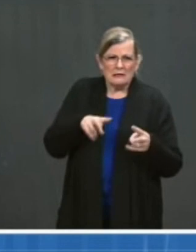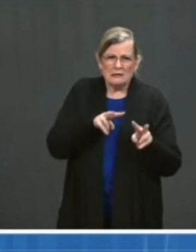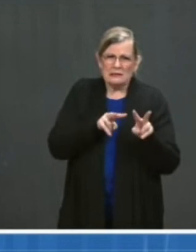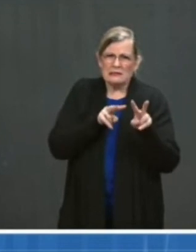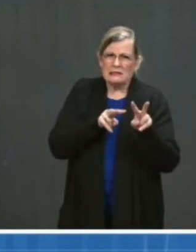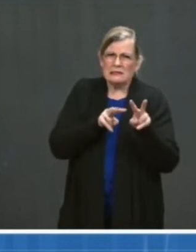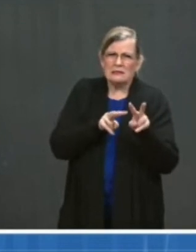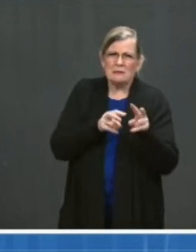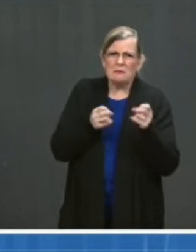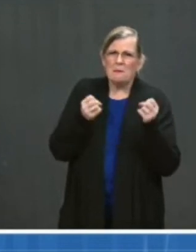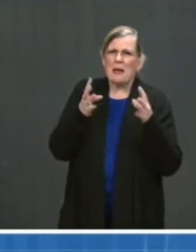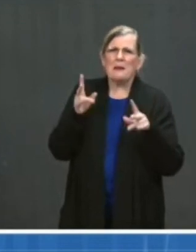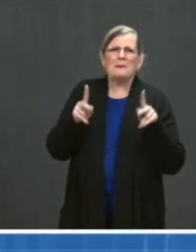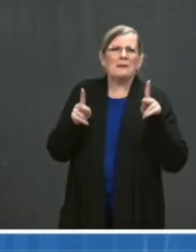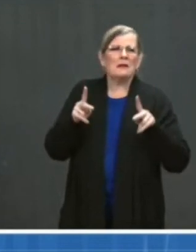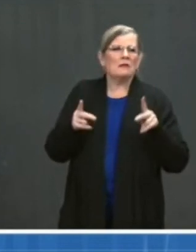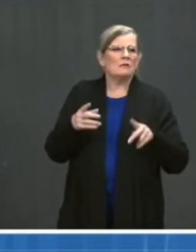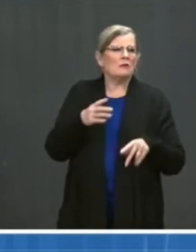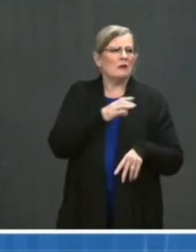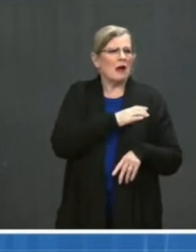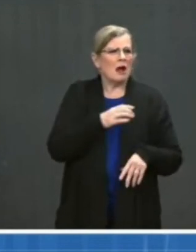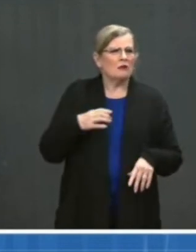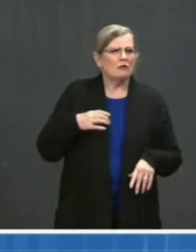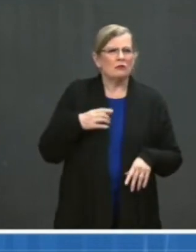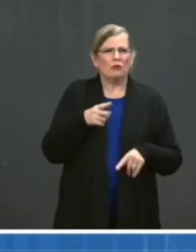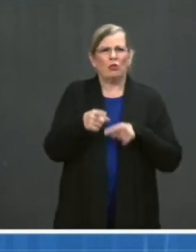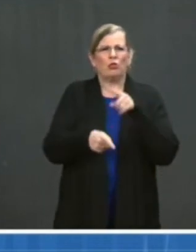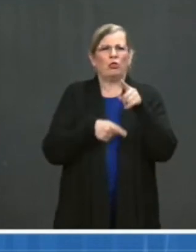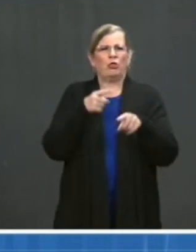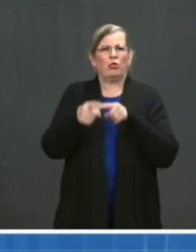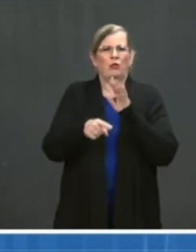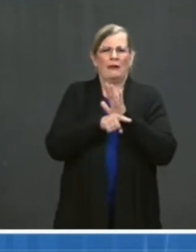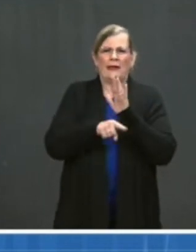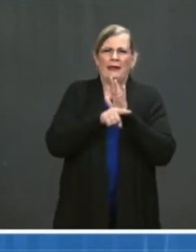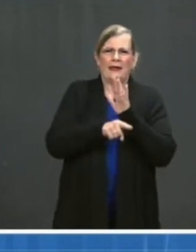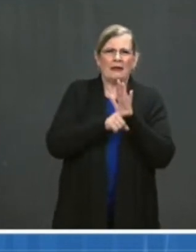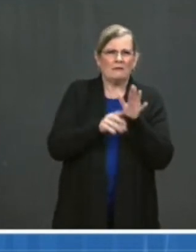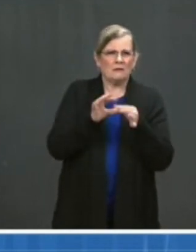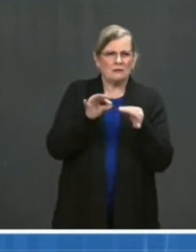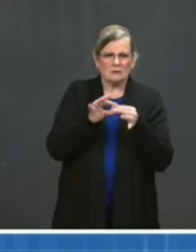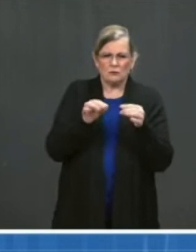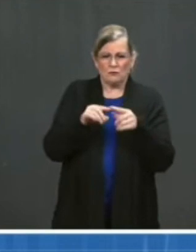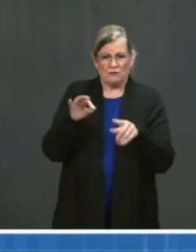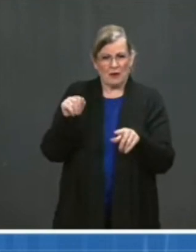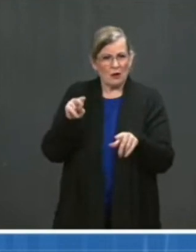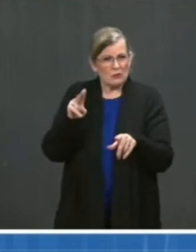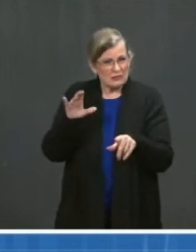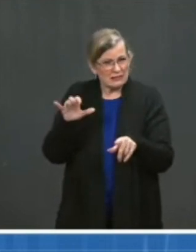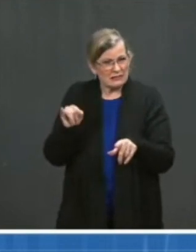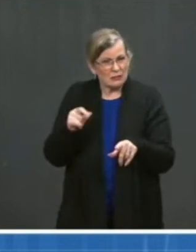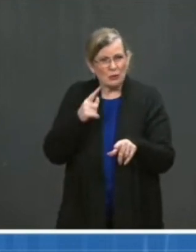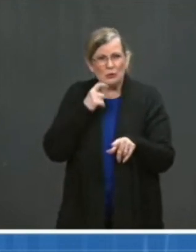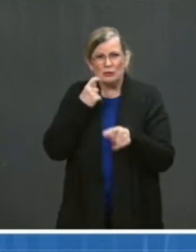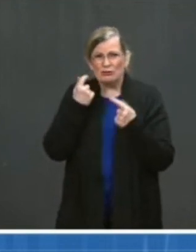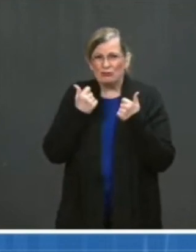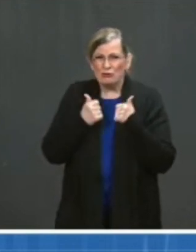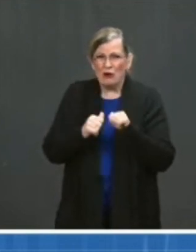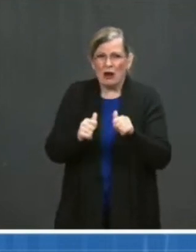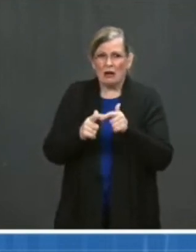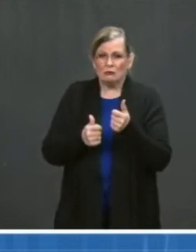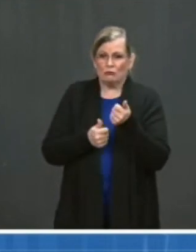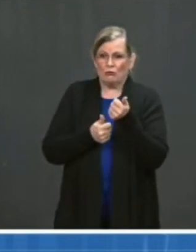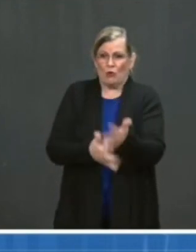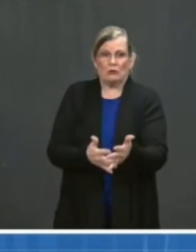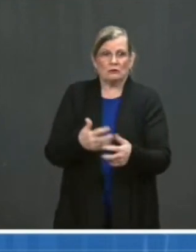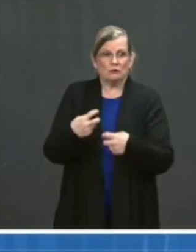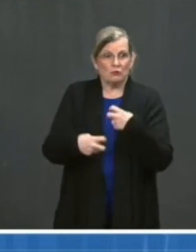certain members of Congress and that you're accused of causing a problem that you're trying to solve. And on a personal level, just